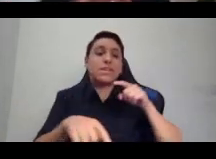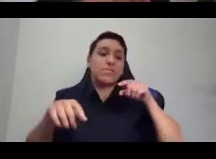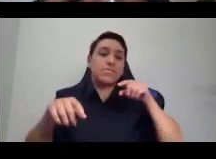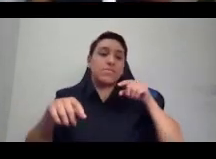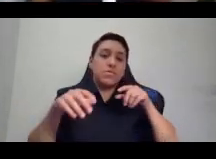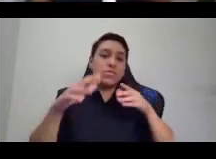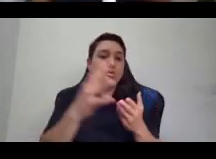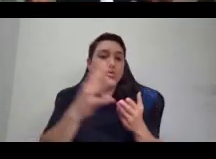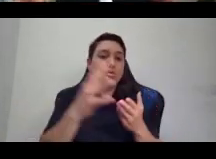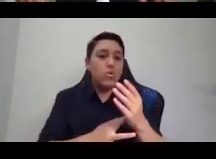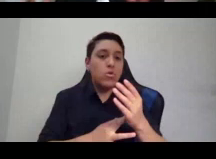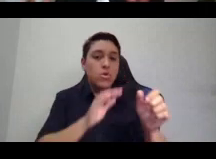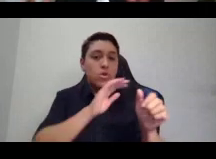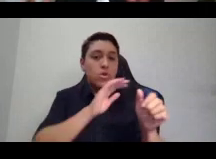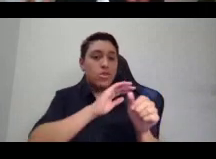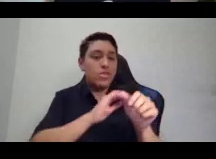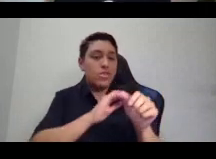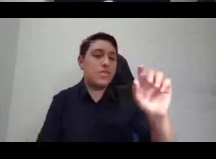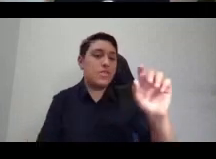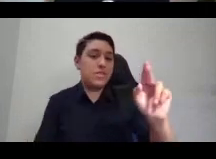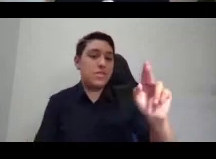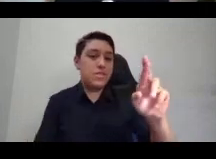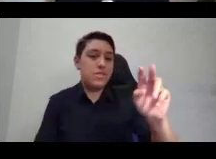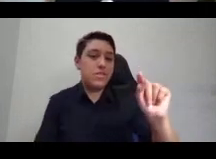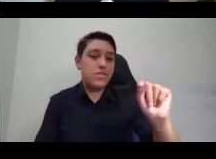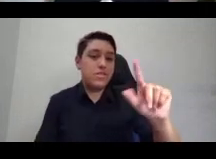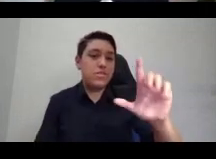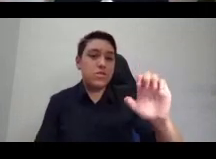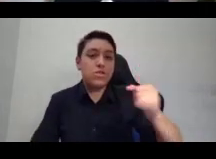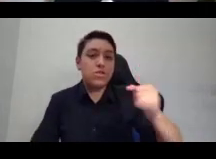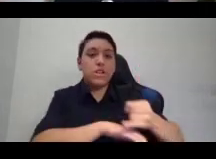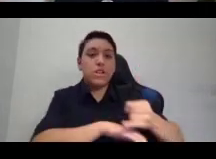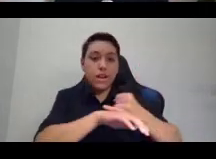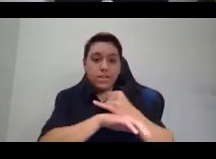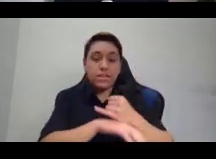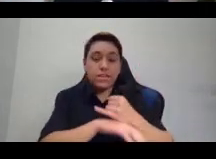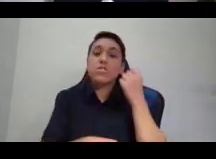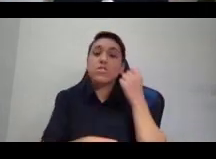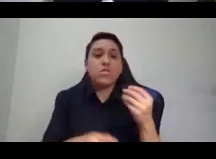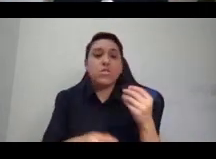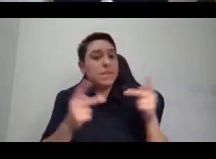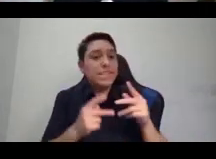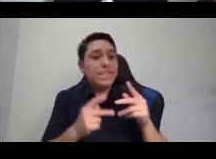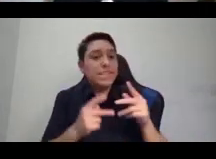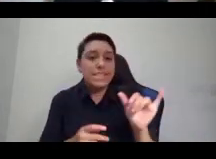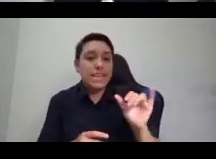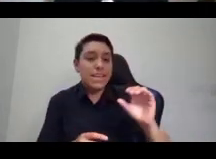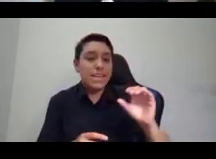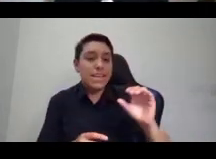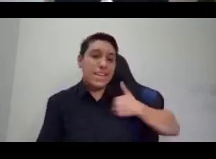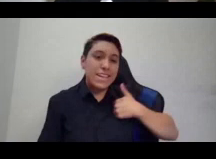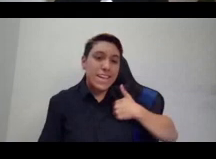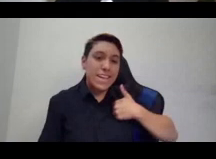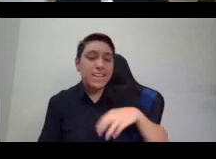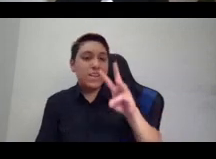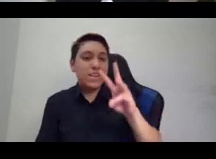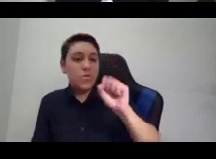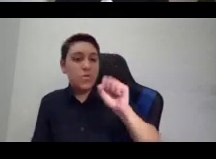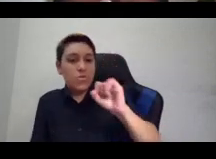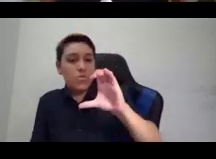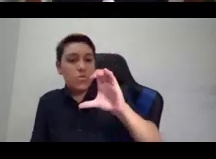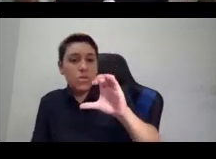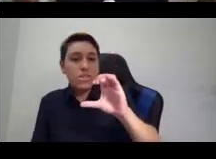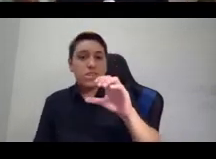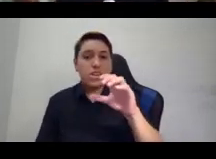diaspora across the continent in places like Ontario, Wisconsin, Kansas, and Oklahoma,